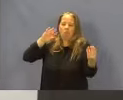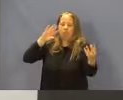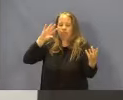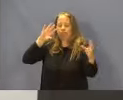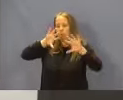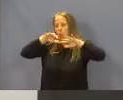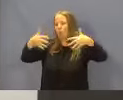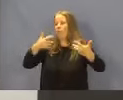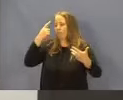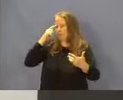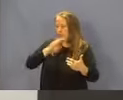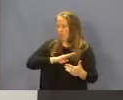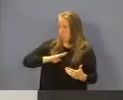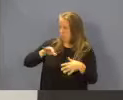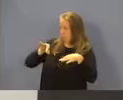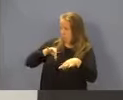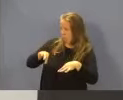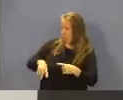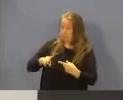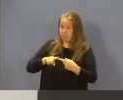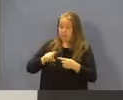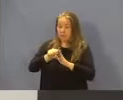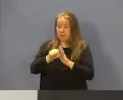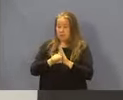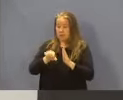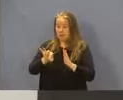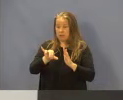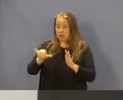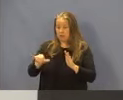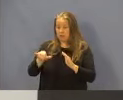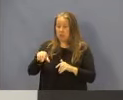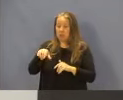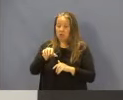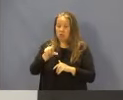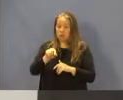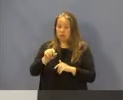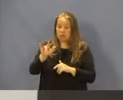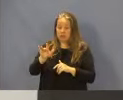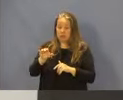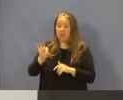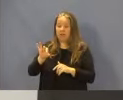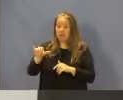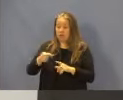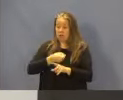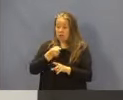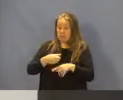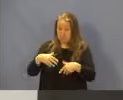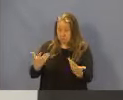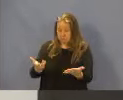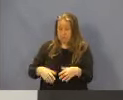the board. For state fiscal year 25, the fiscal impact is as follows.